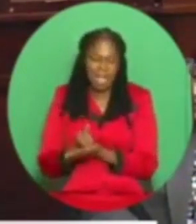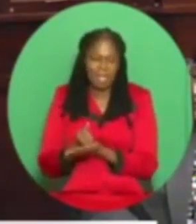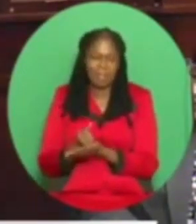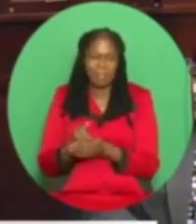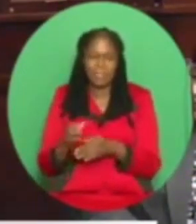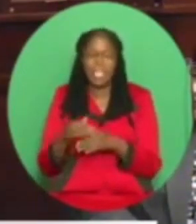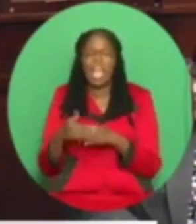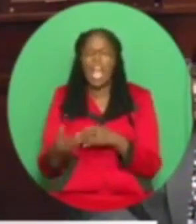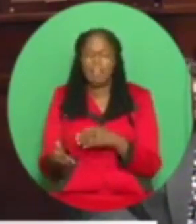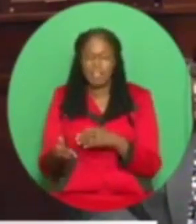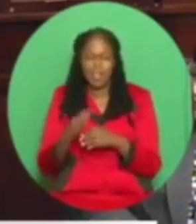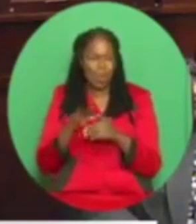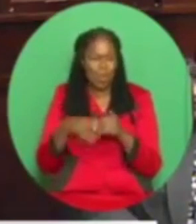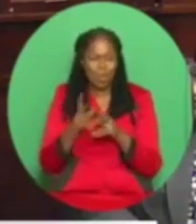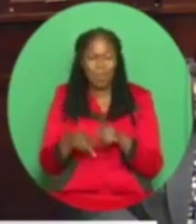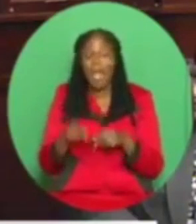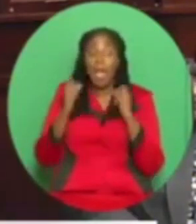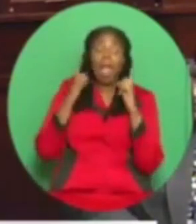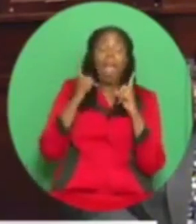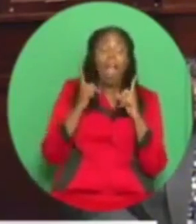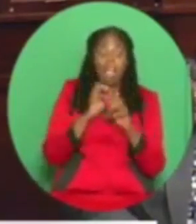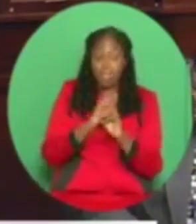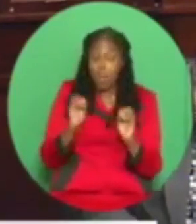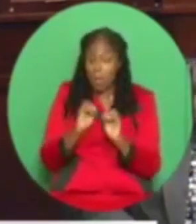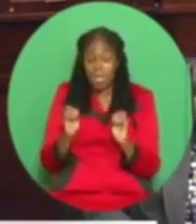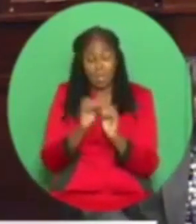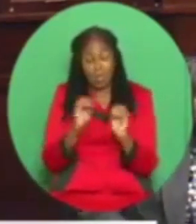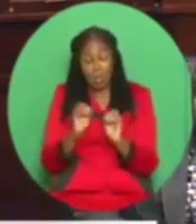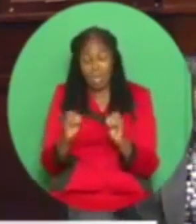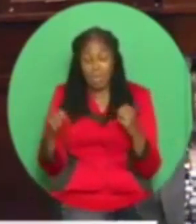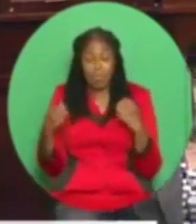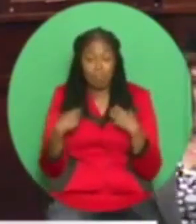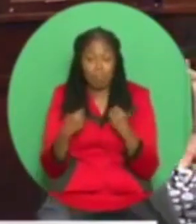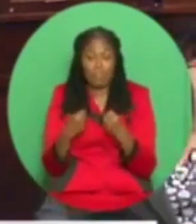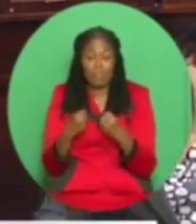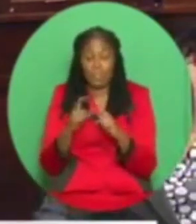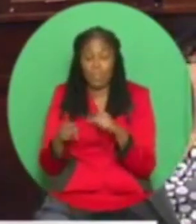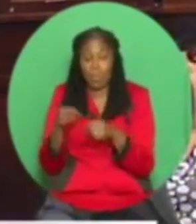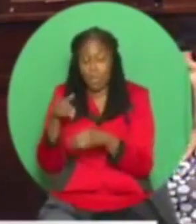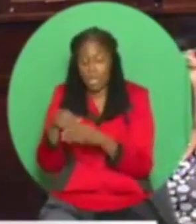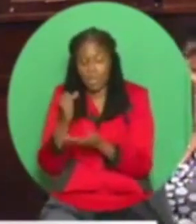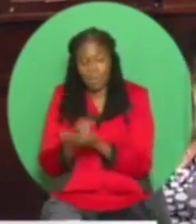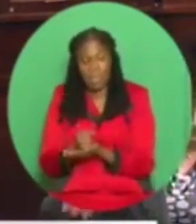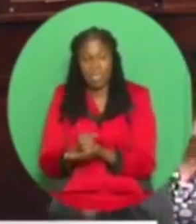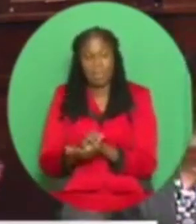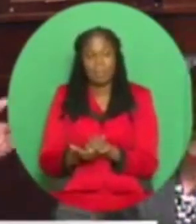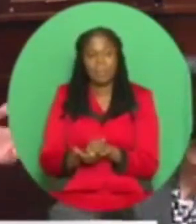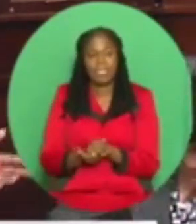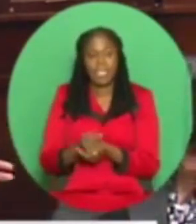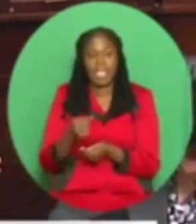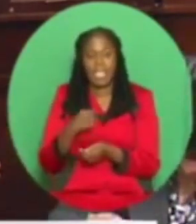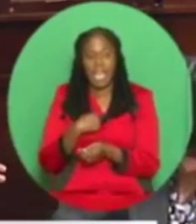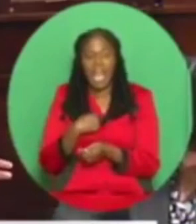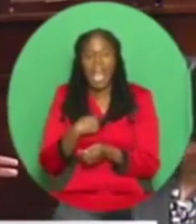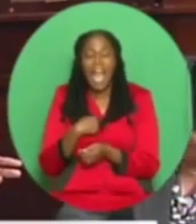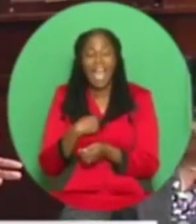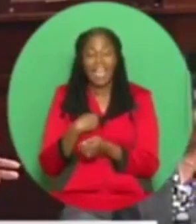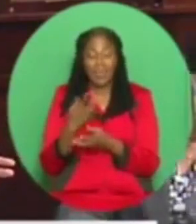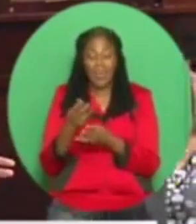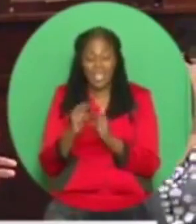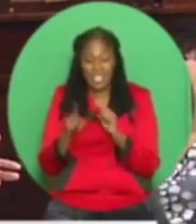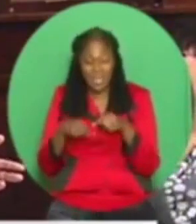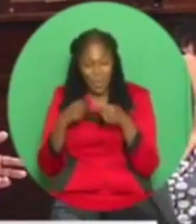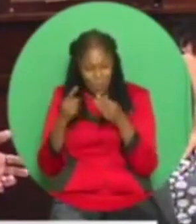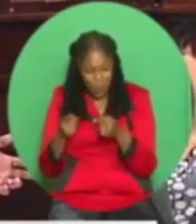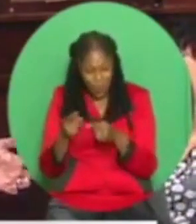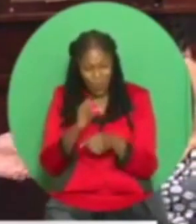nobody, but nobody, brave to go in the bank. Madam Speaker, was tempted to go in Florida and say, video, I come for my